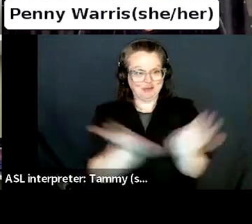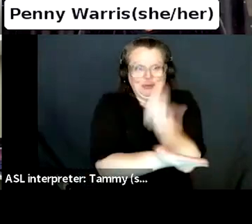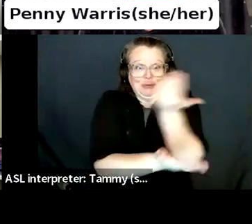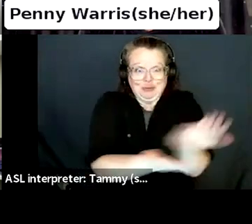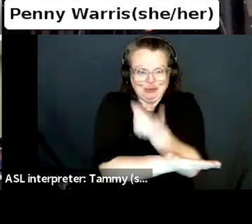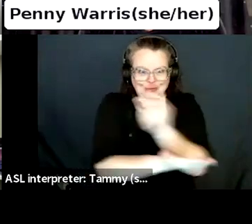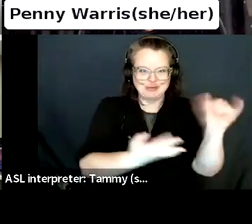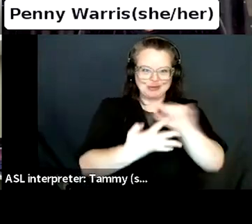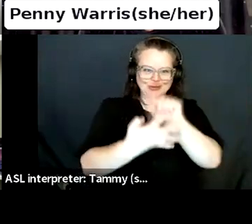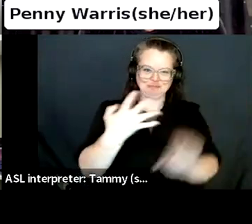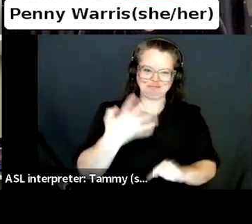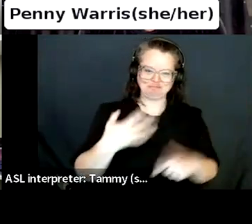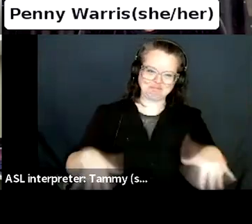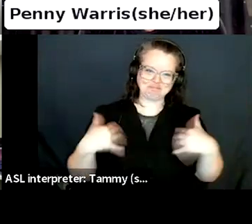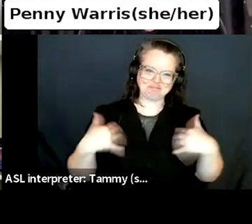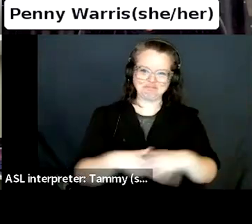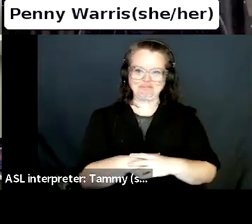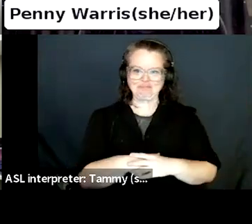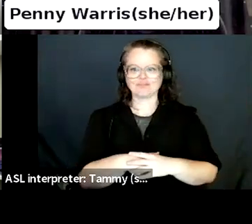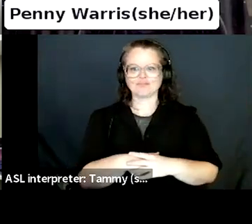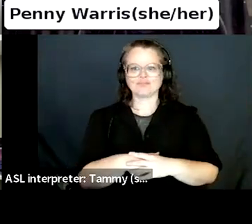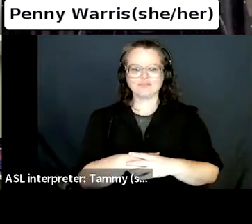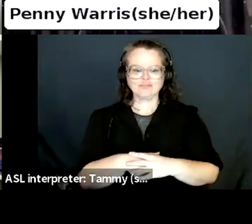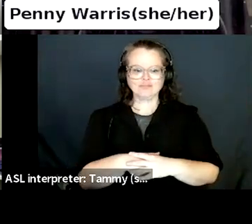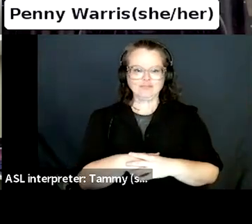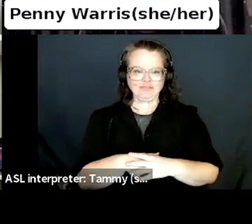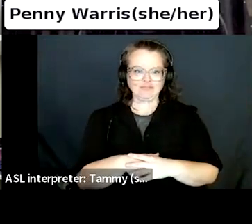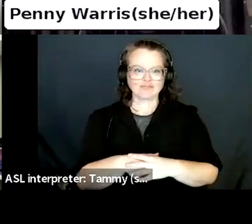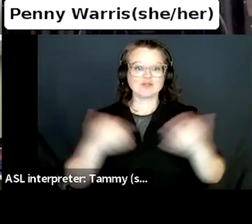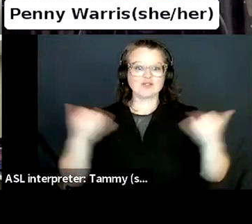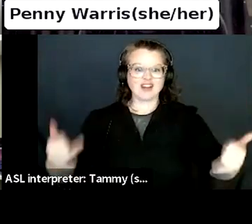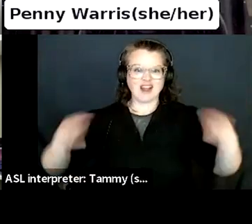So, without any further ado, we're going to get to the questions.